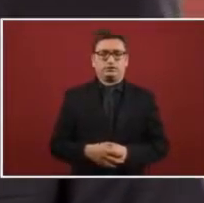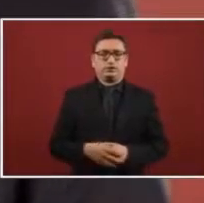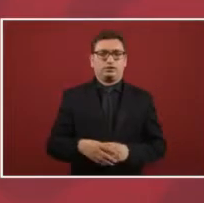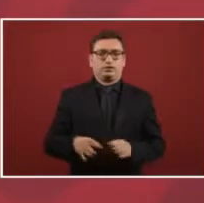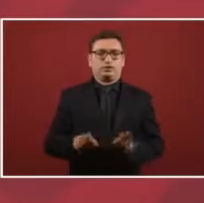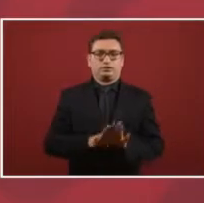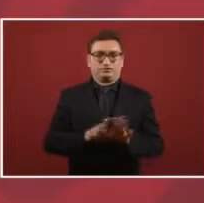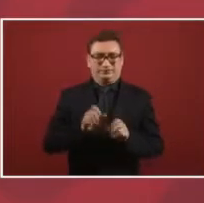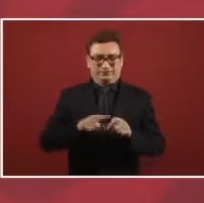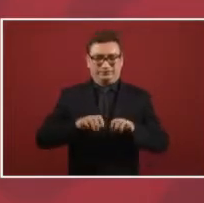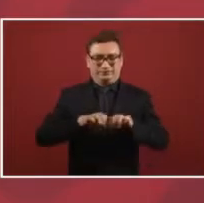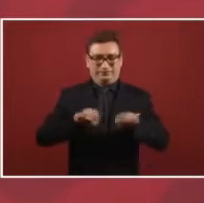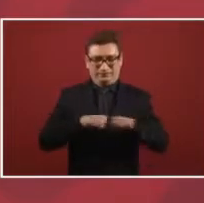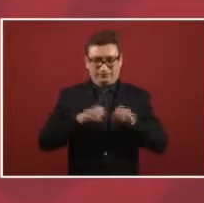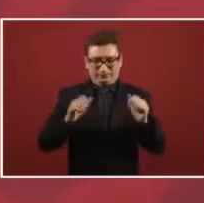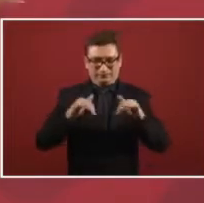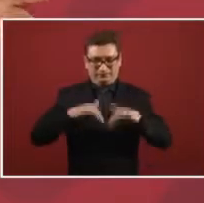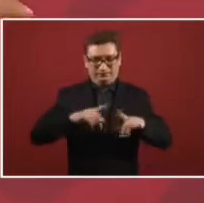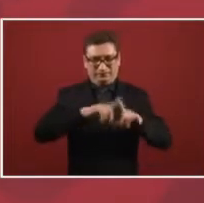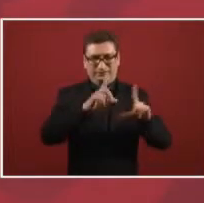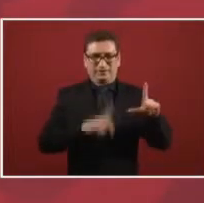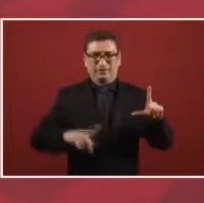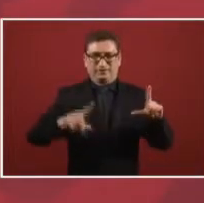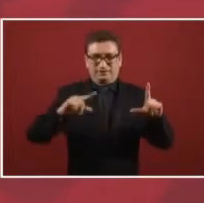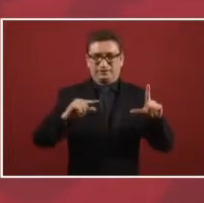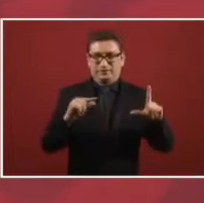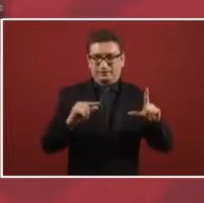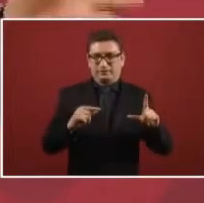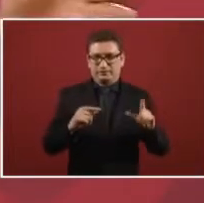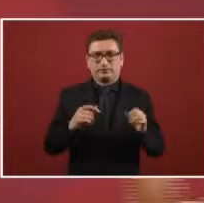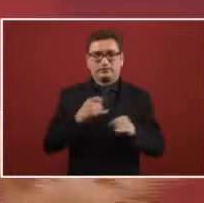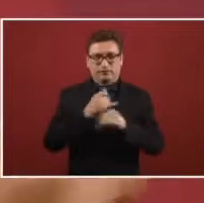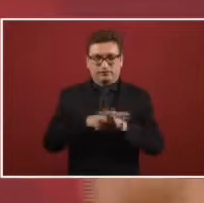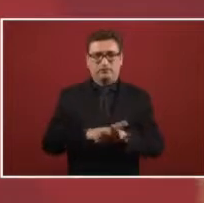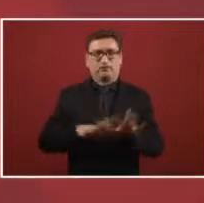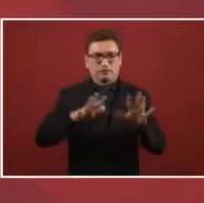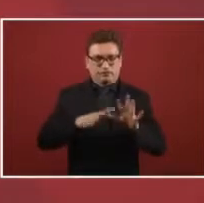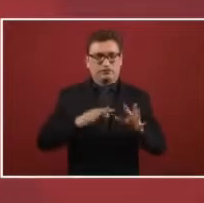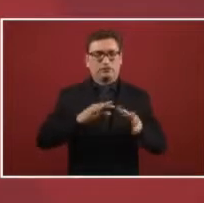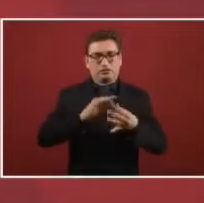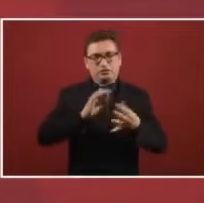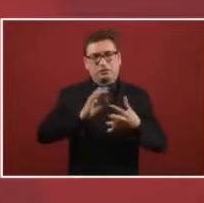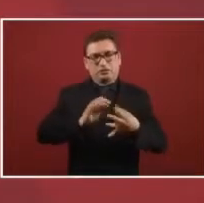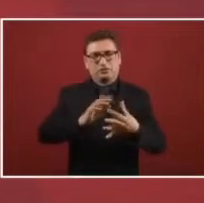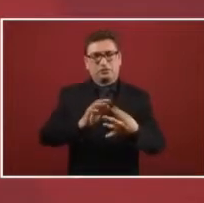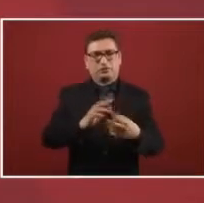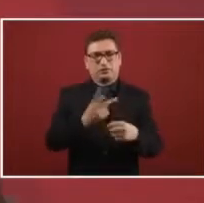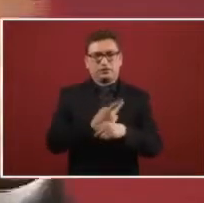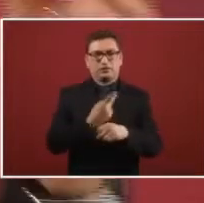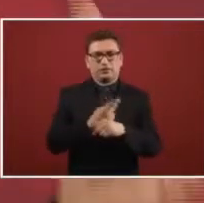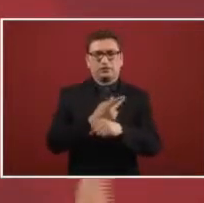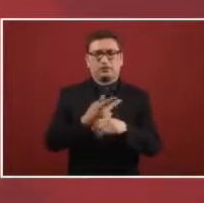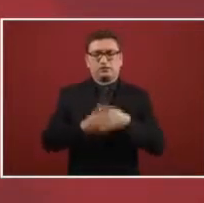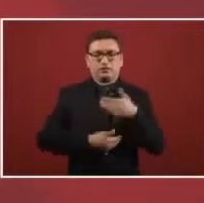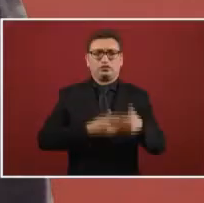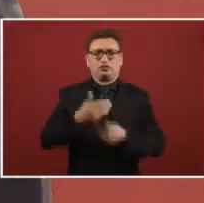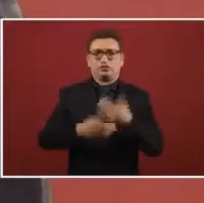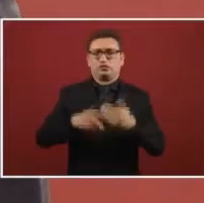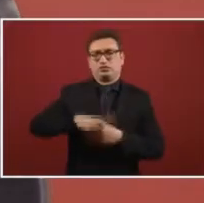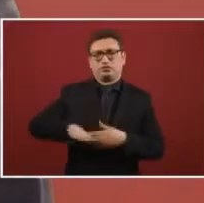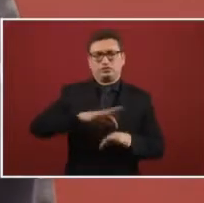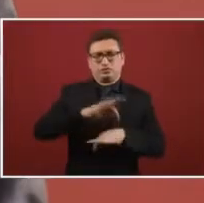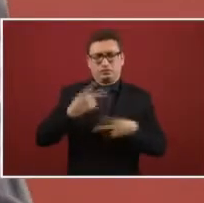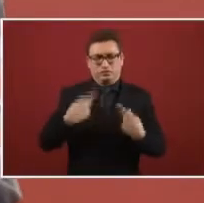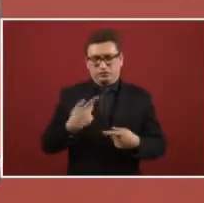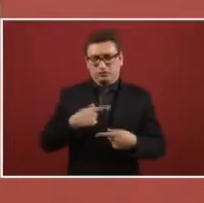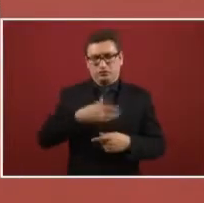That we need to do like the cabinet of security national, and inform how we're doing. So we can inform